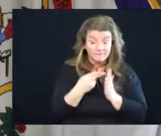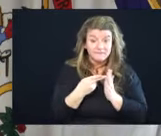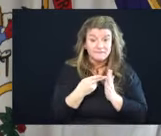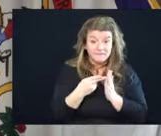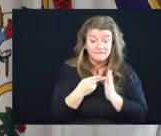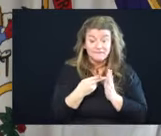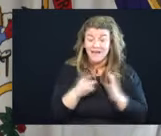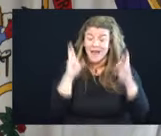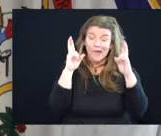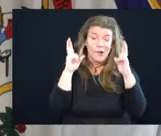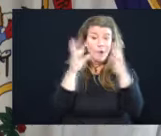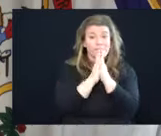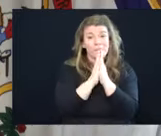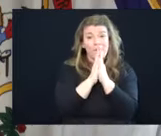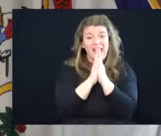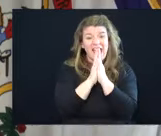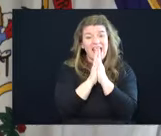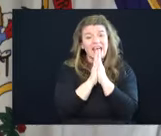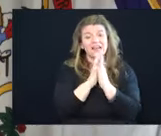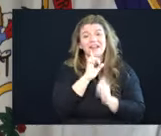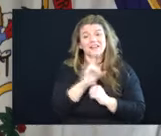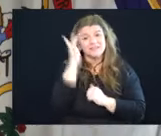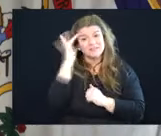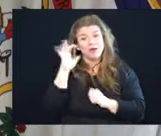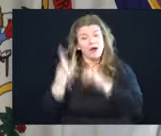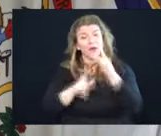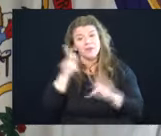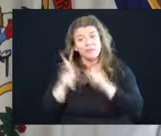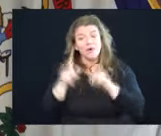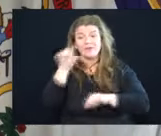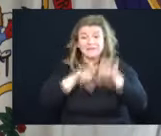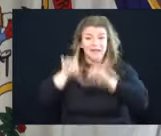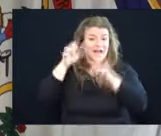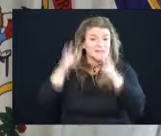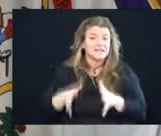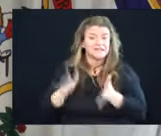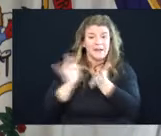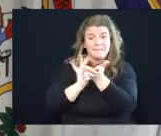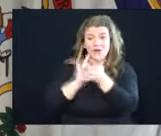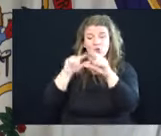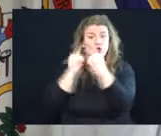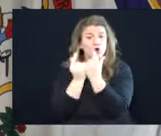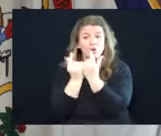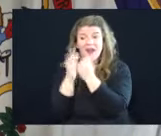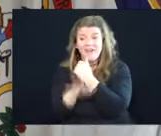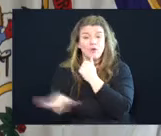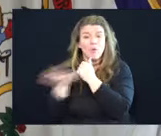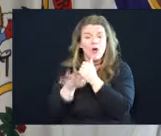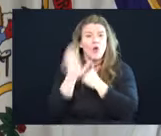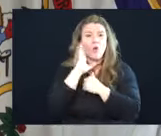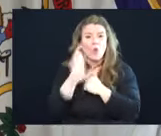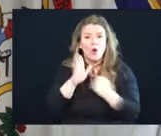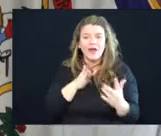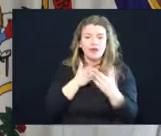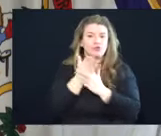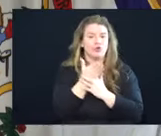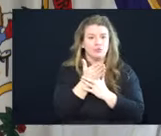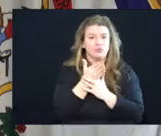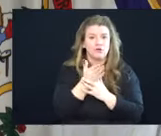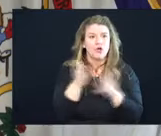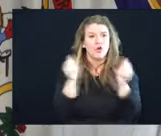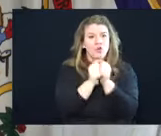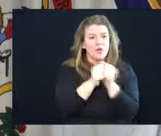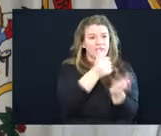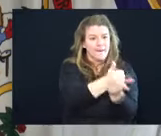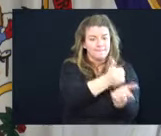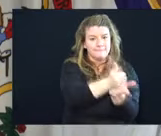and hope and pray that the really smart people, the scientists, the medical community and everything is going to get us through this with help